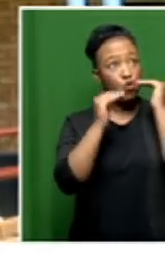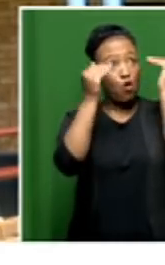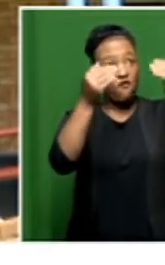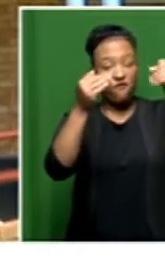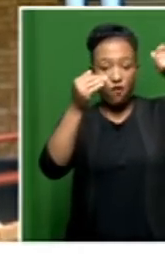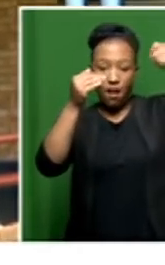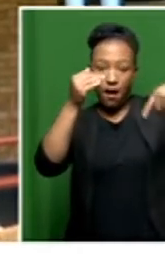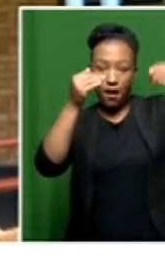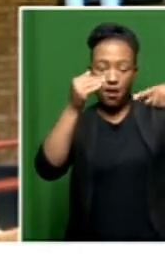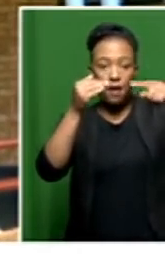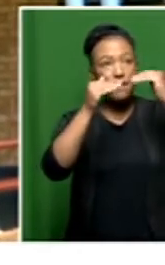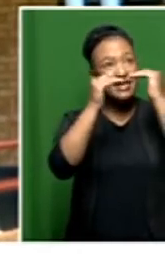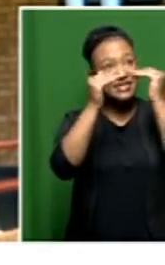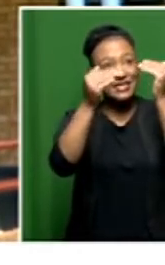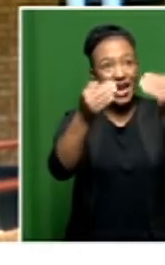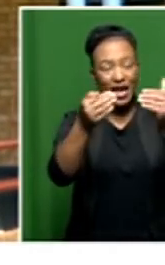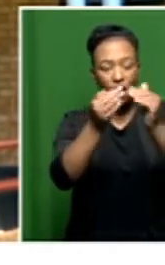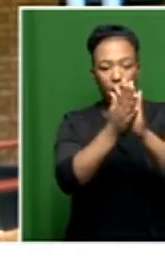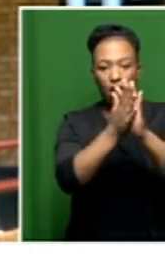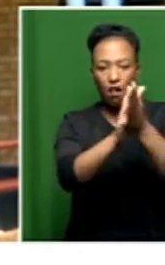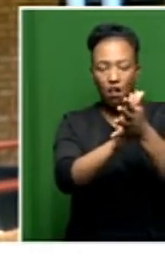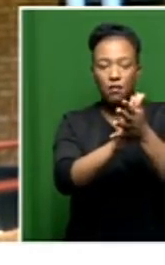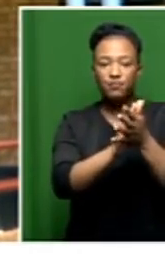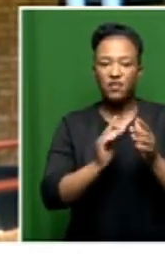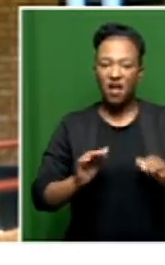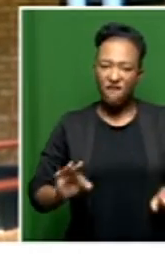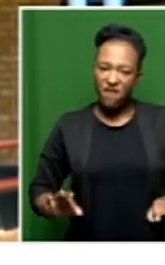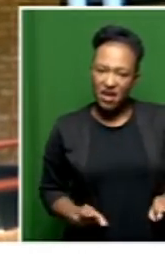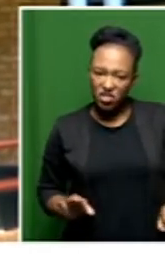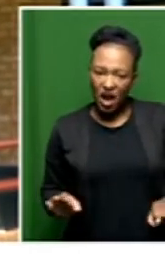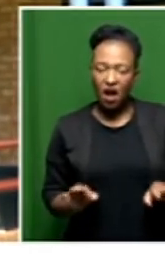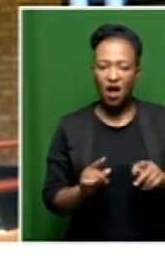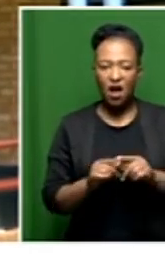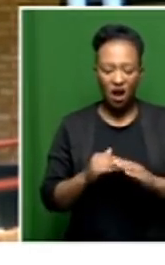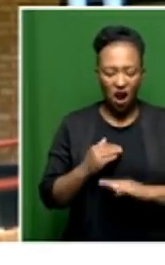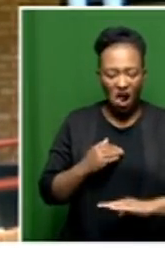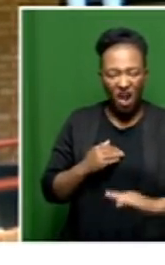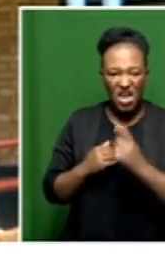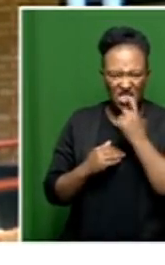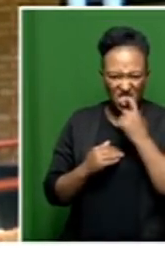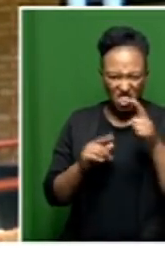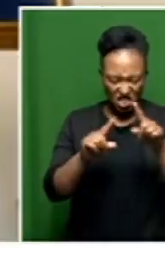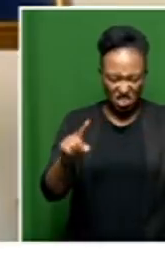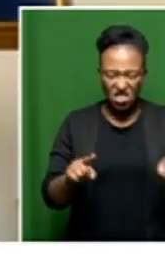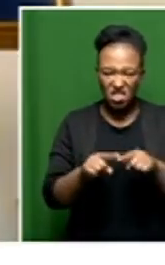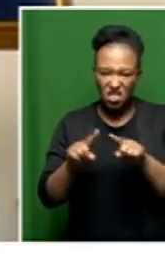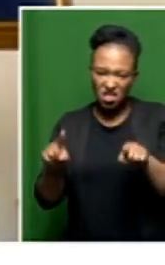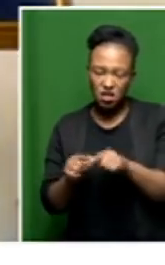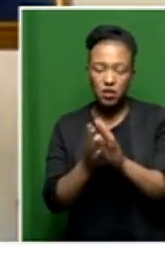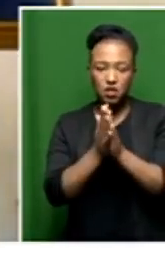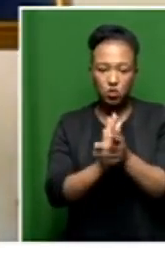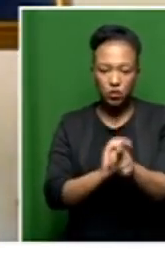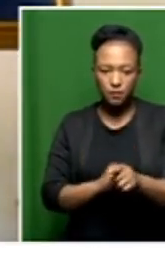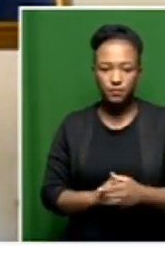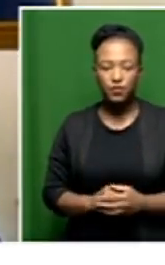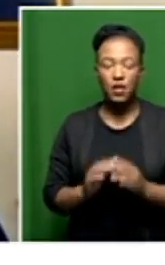it kills the ceiling, it kills the furniture, the tile. Those were common renovations that happens yearly. In